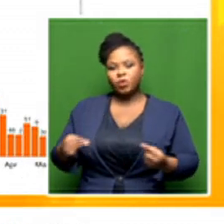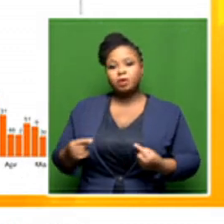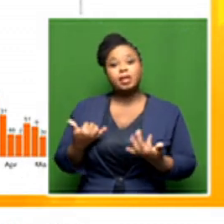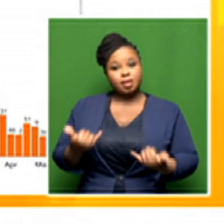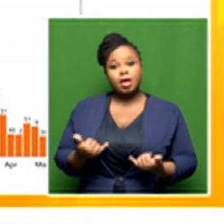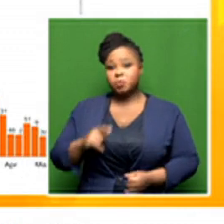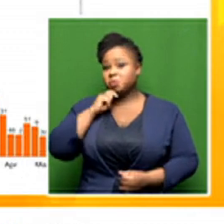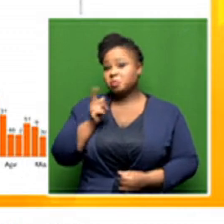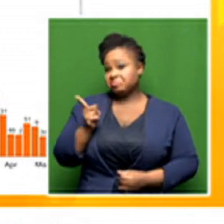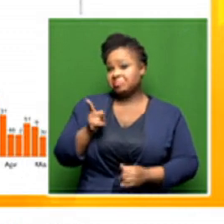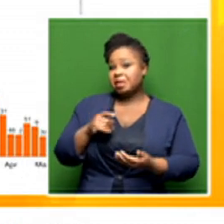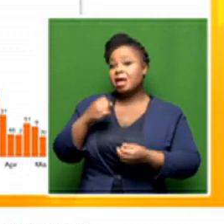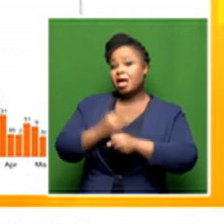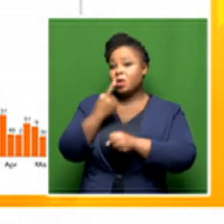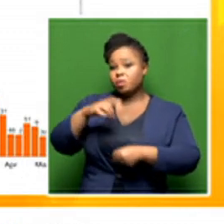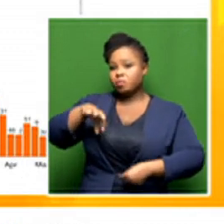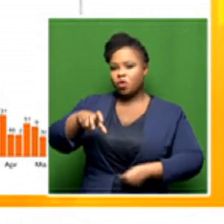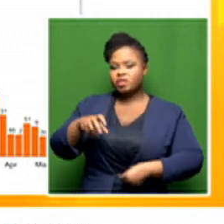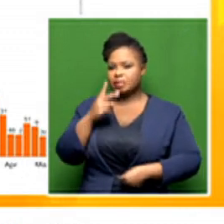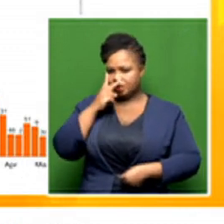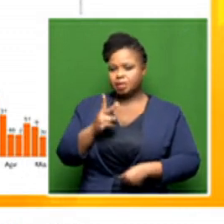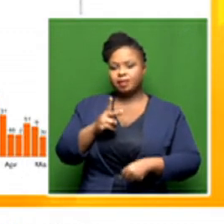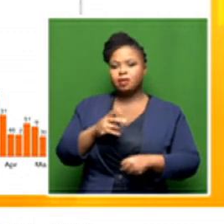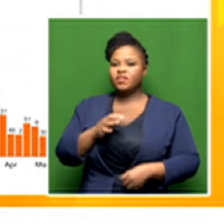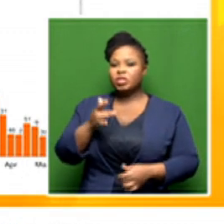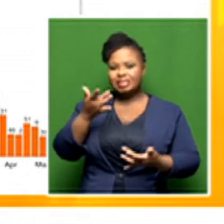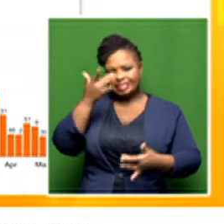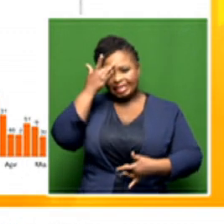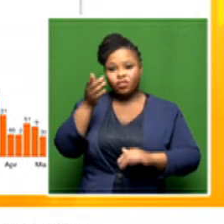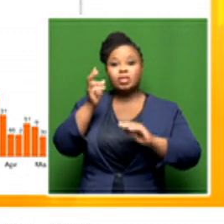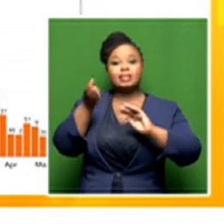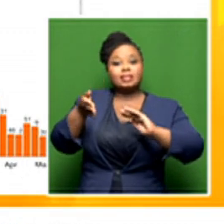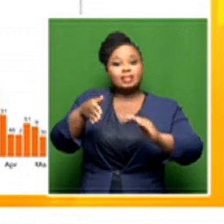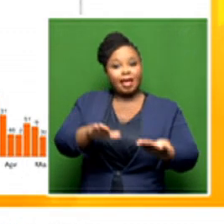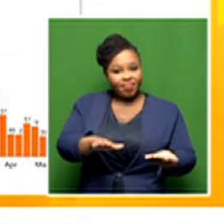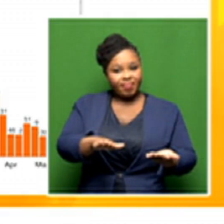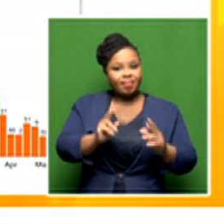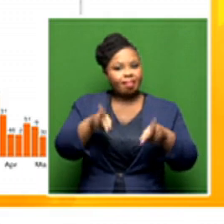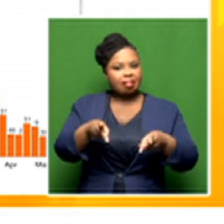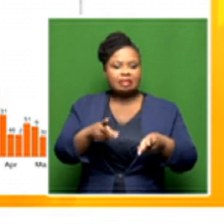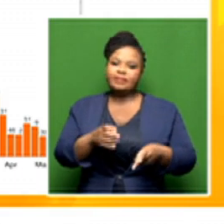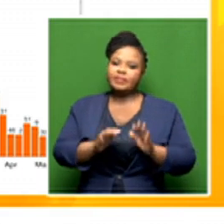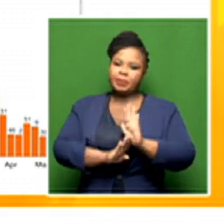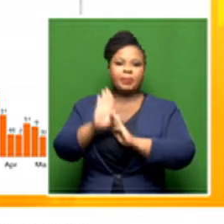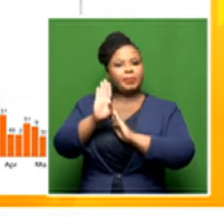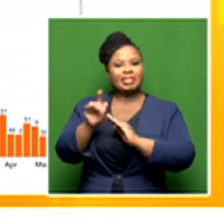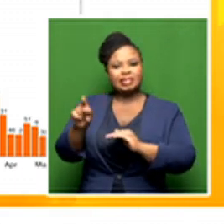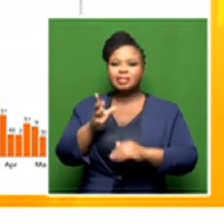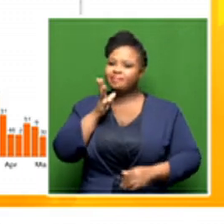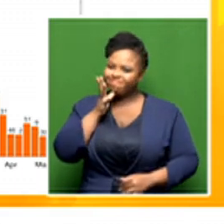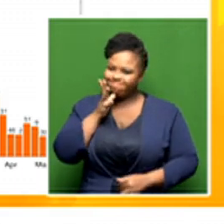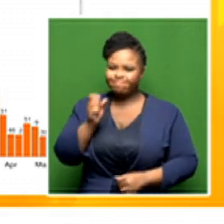Kauteng is certainly showing signs of an increase in the number of deaths. And as you as you point out, we'll likely see this